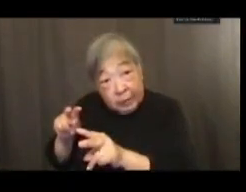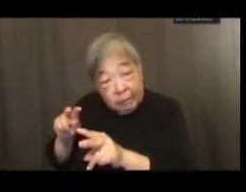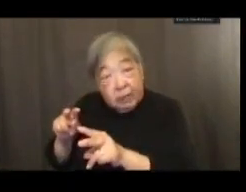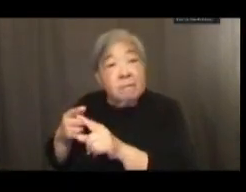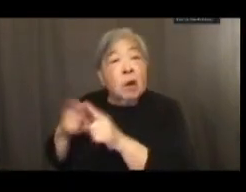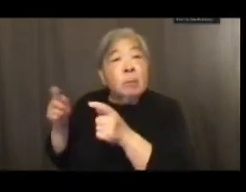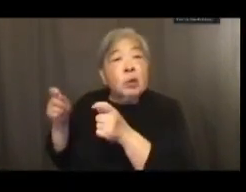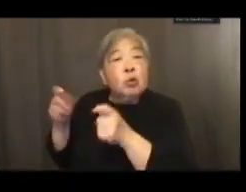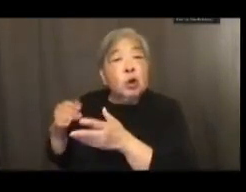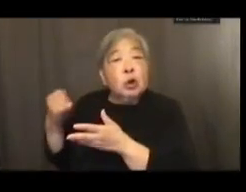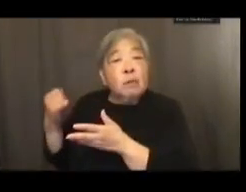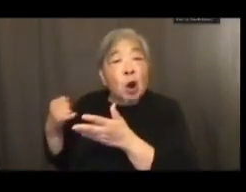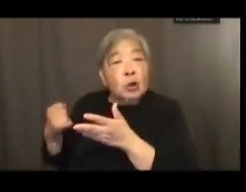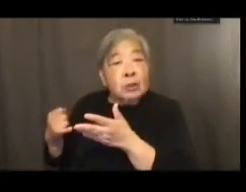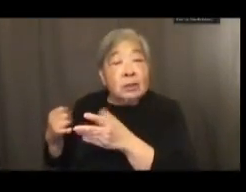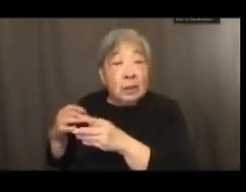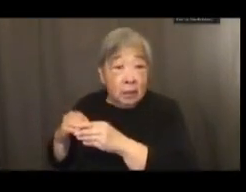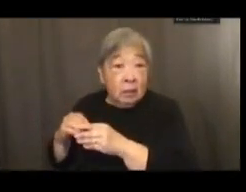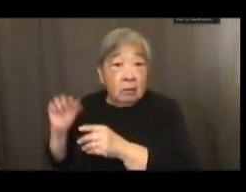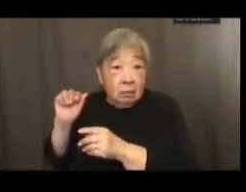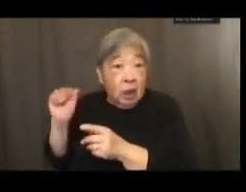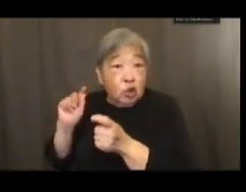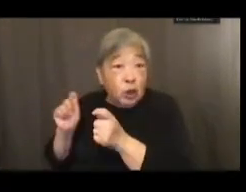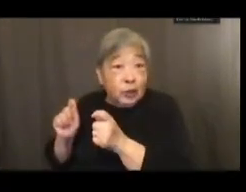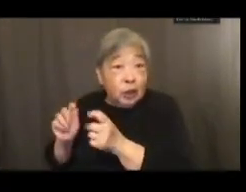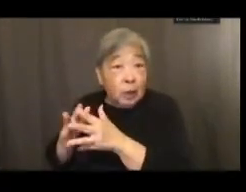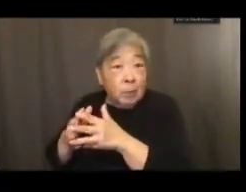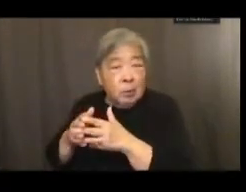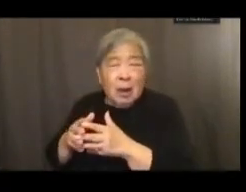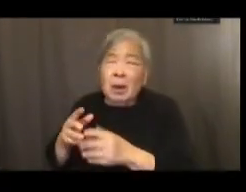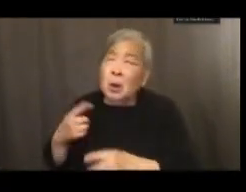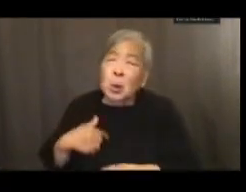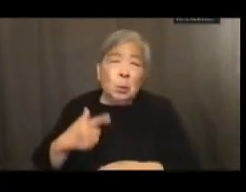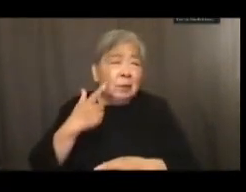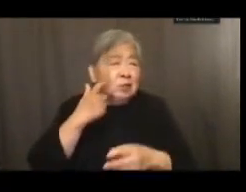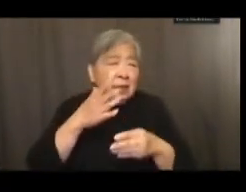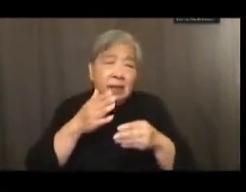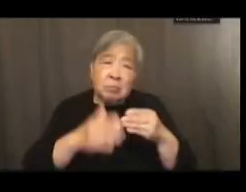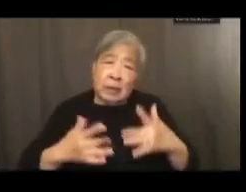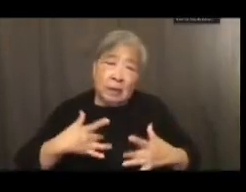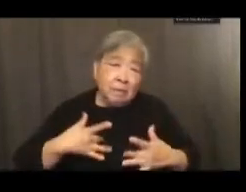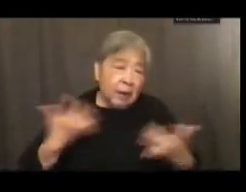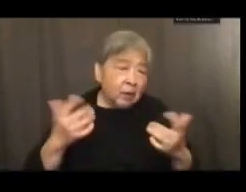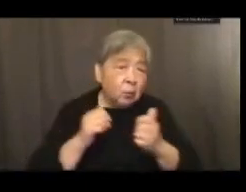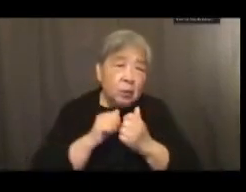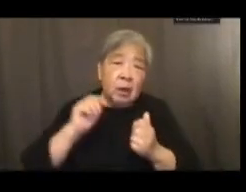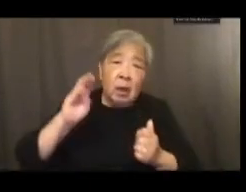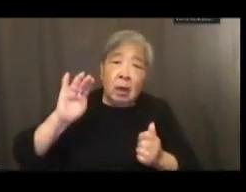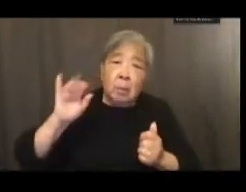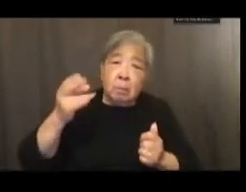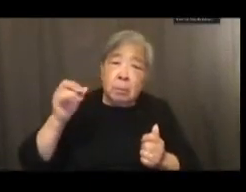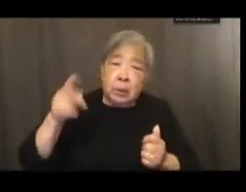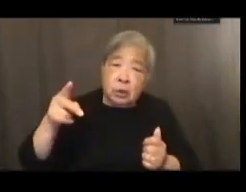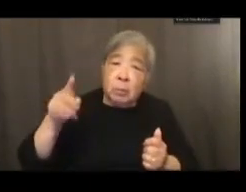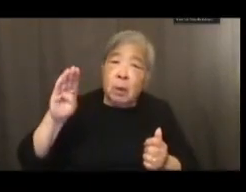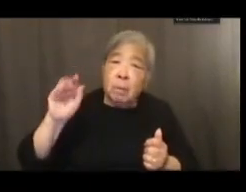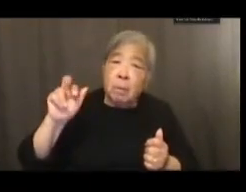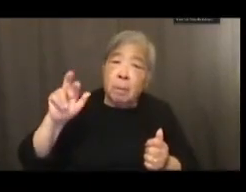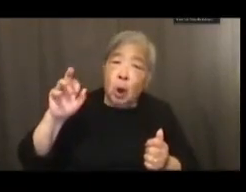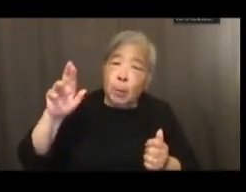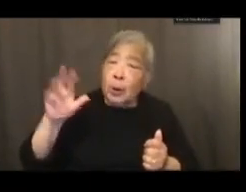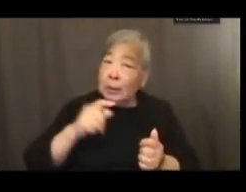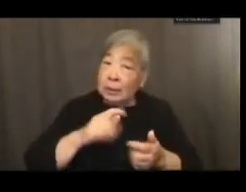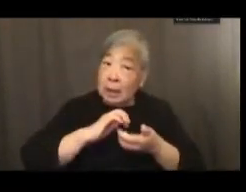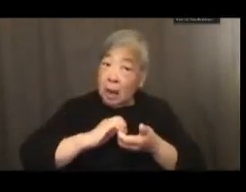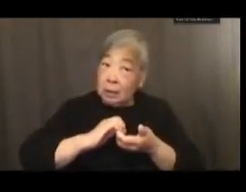of Arts in a Changing America. We have just completed an event with Bishop William Barber, and his colleagues on the